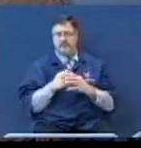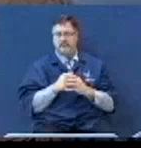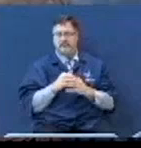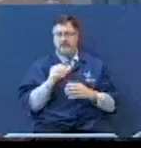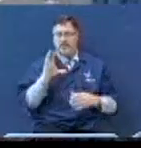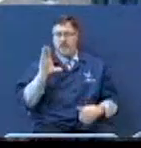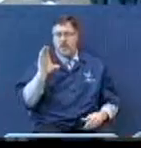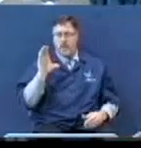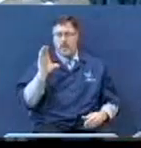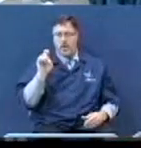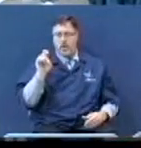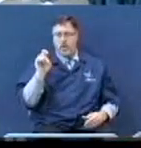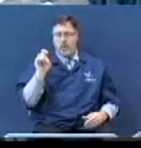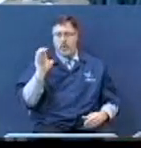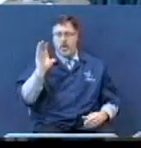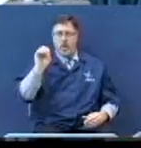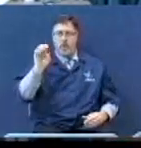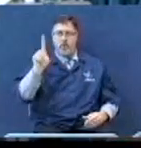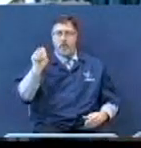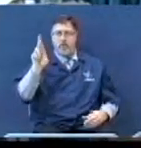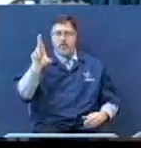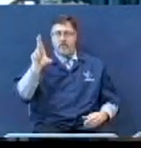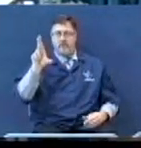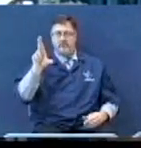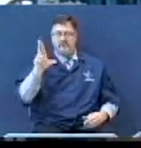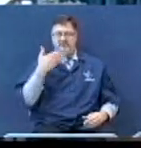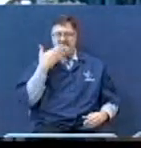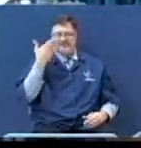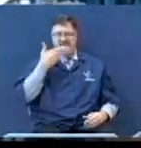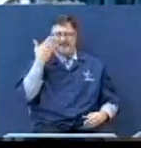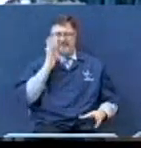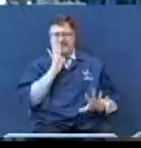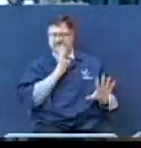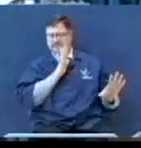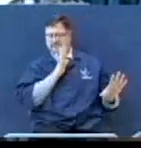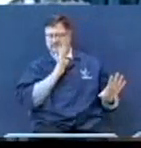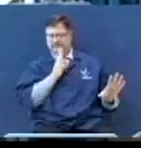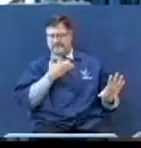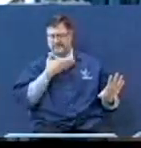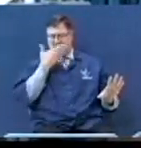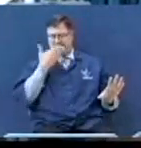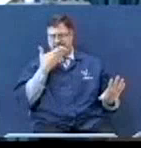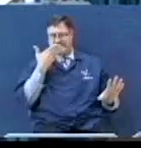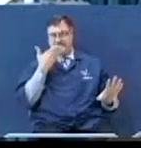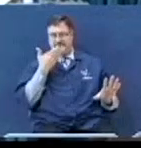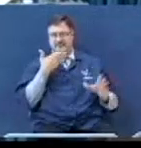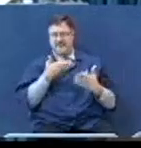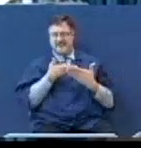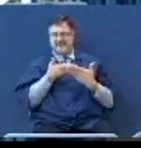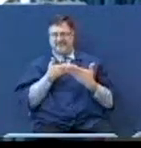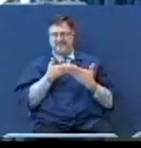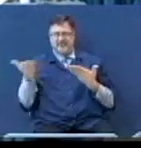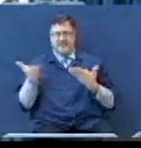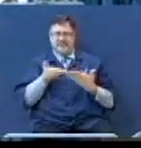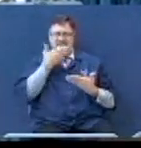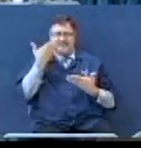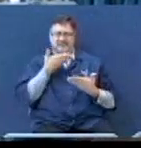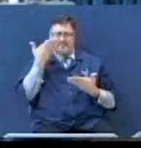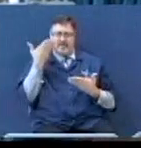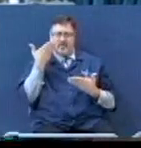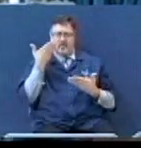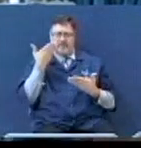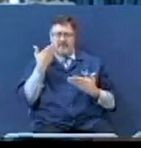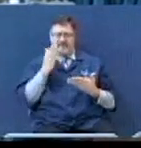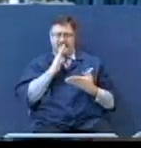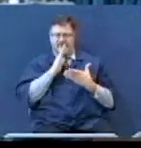How many of'all don't like smell offensive stuff? I don't know where I was at over there but something smelled I liked